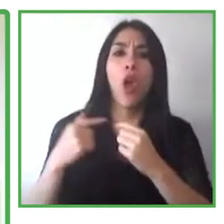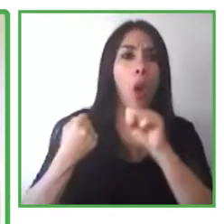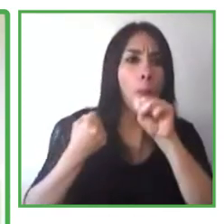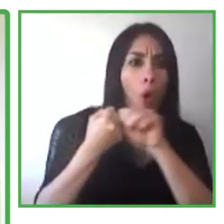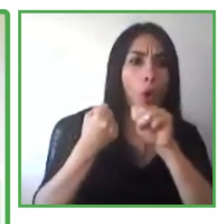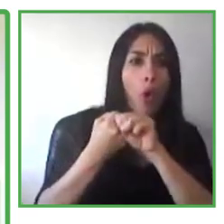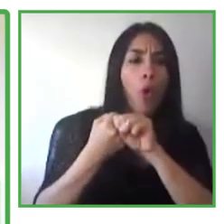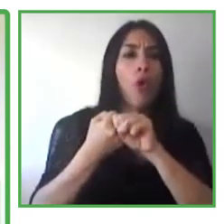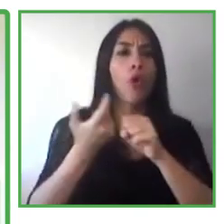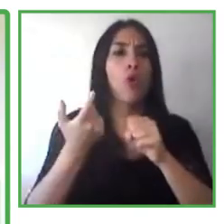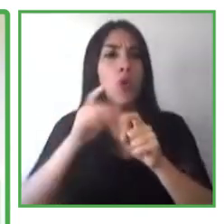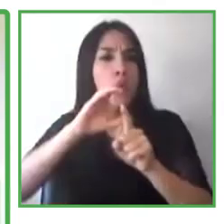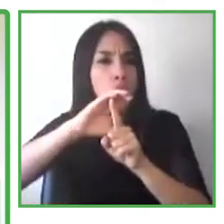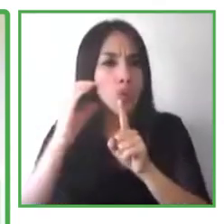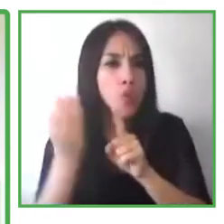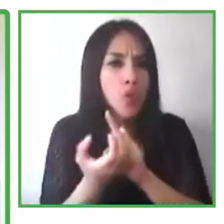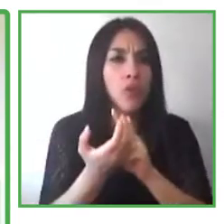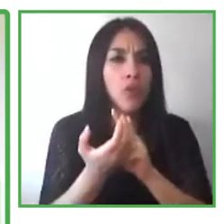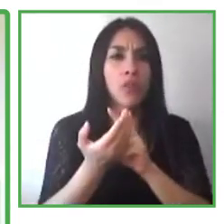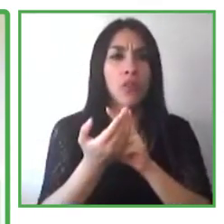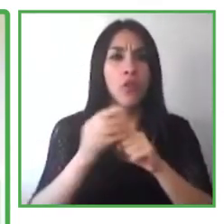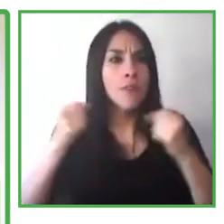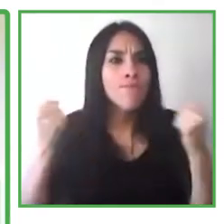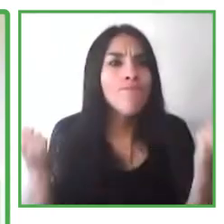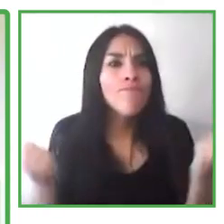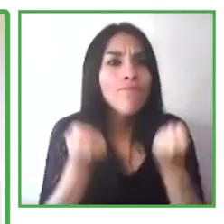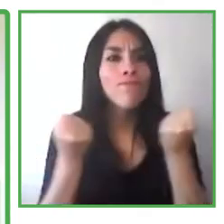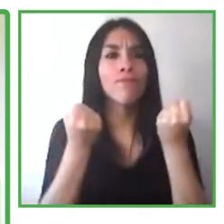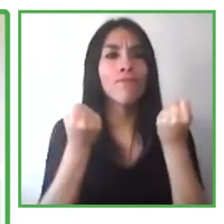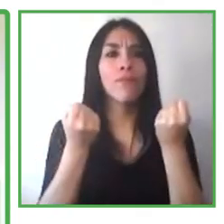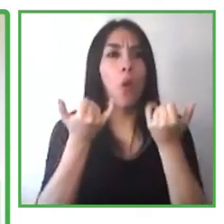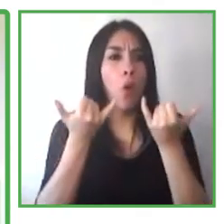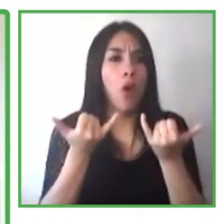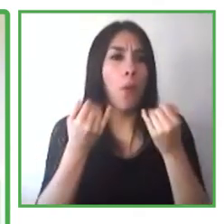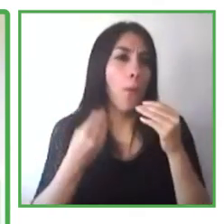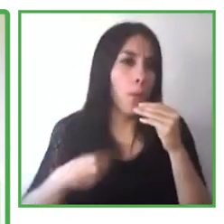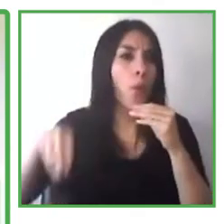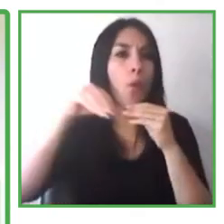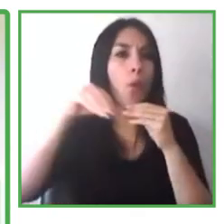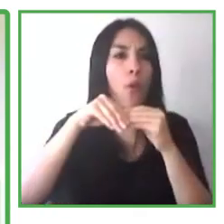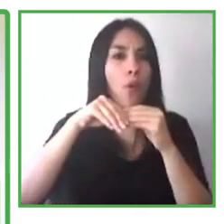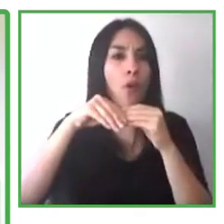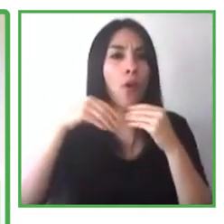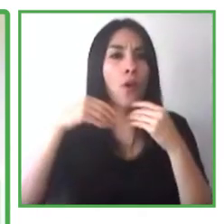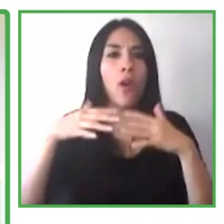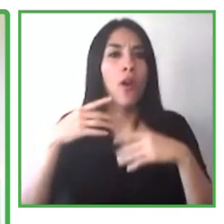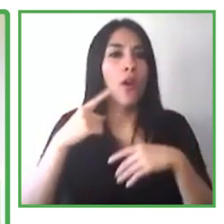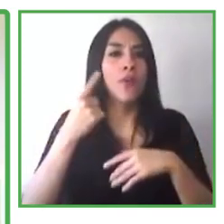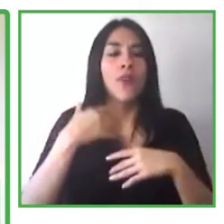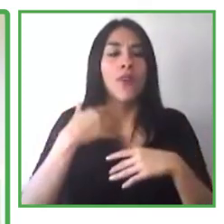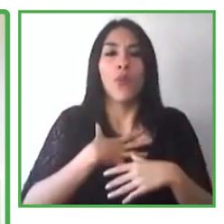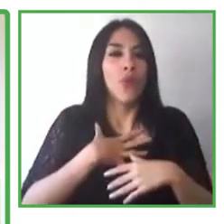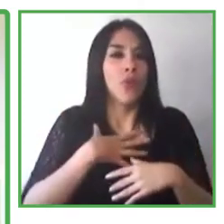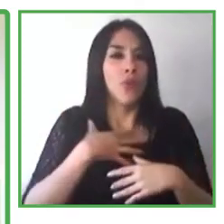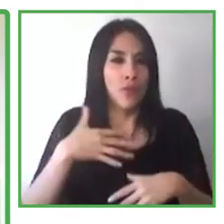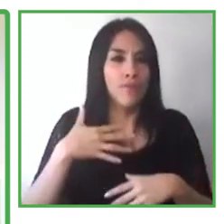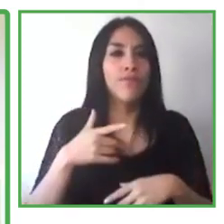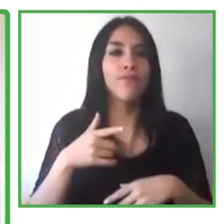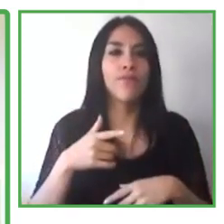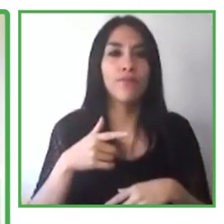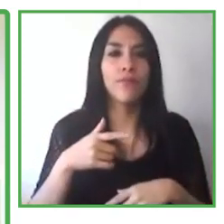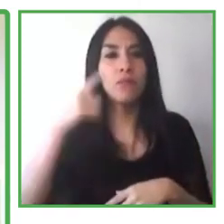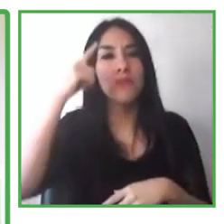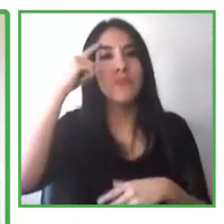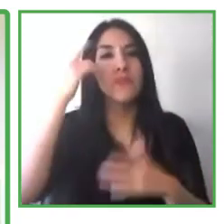redefine and rethink how we work, where we work during this global pandemic and